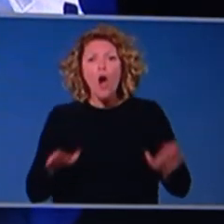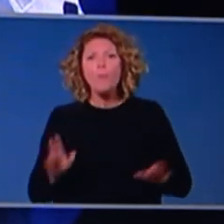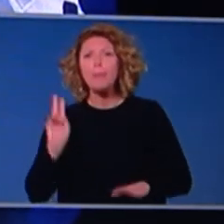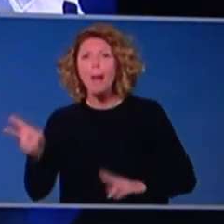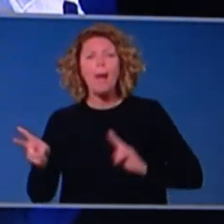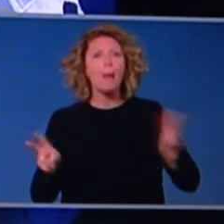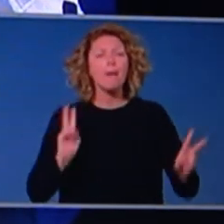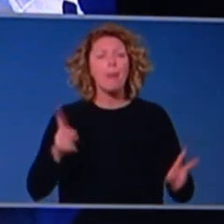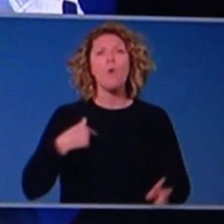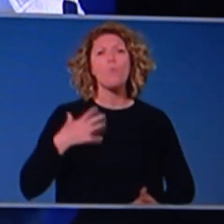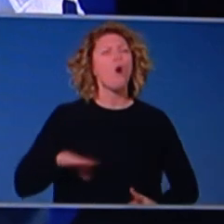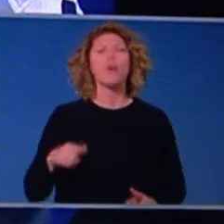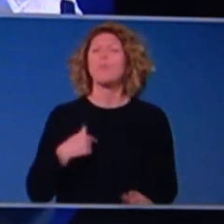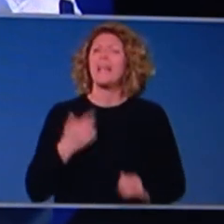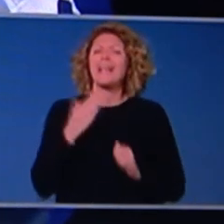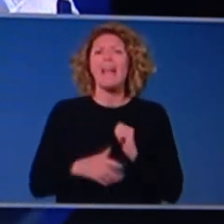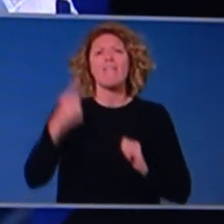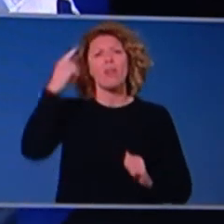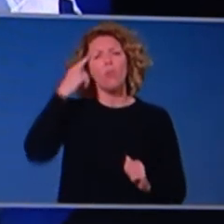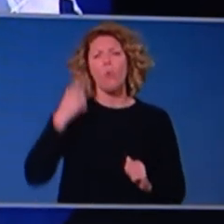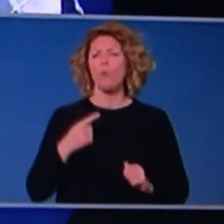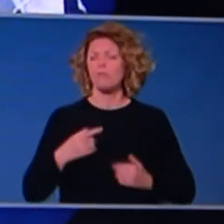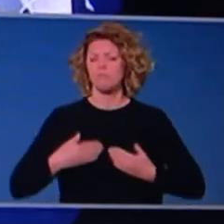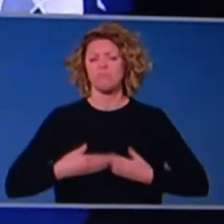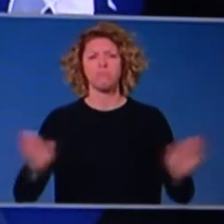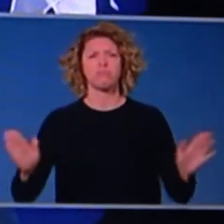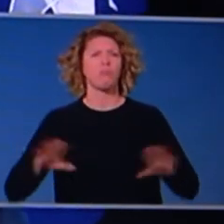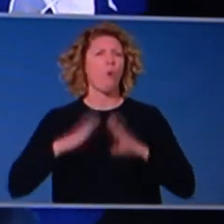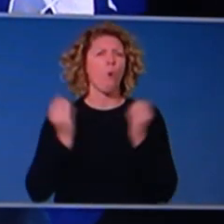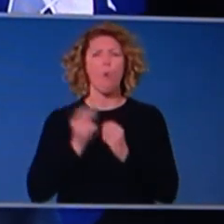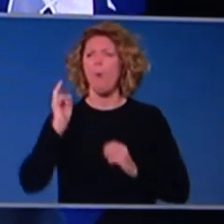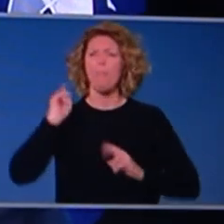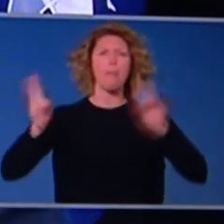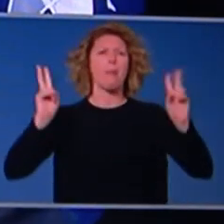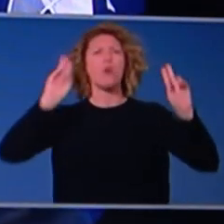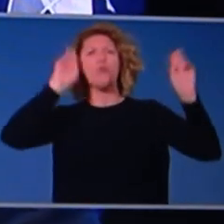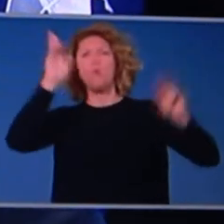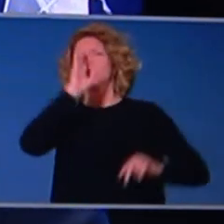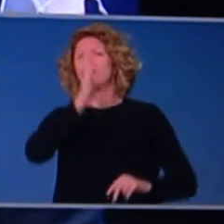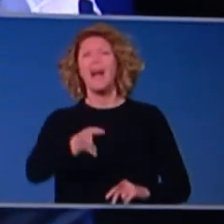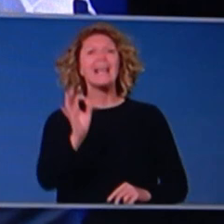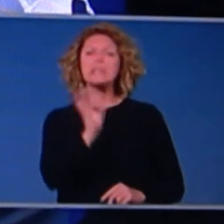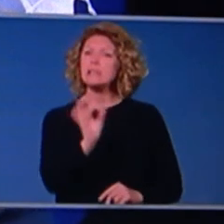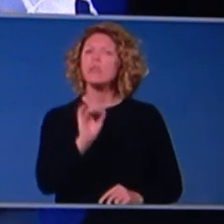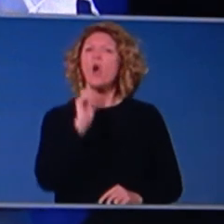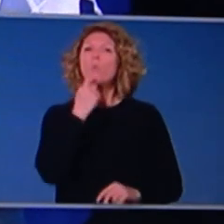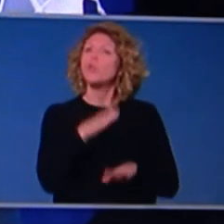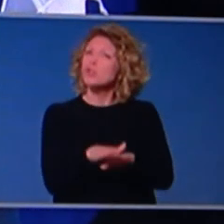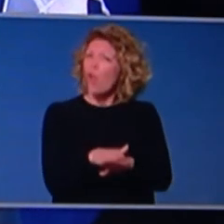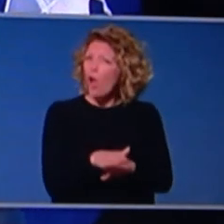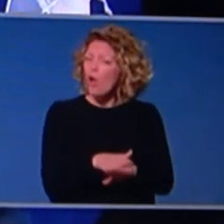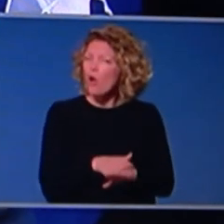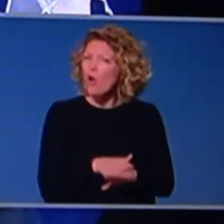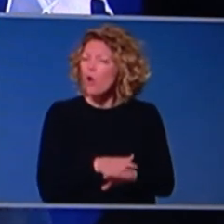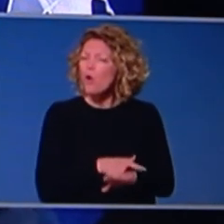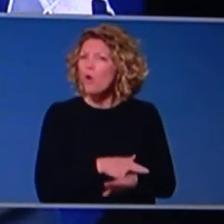open slather. That's not what has ever been contemplated. And I wouldn't want to raise expectations in that sense. They'll be carefully considered because we want to continue to build